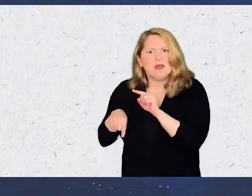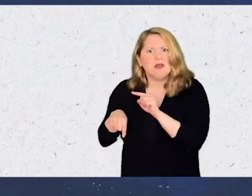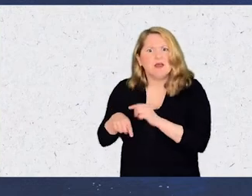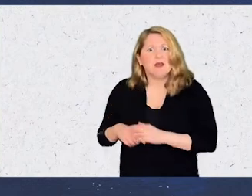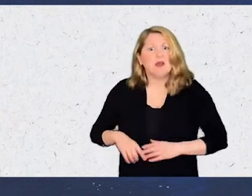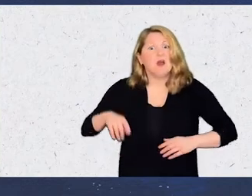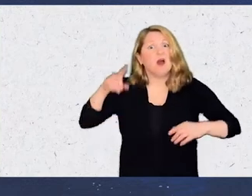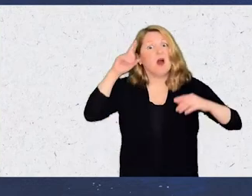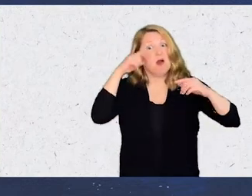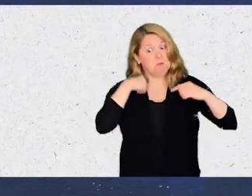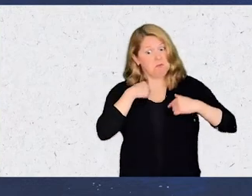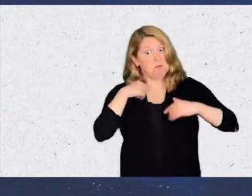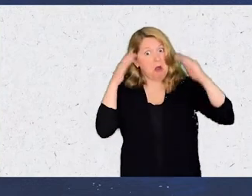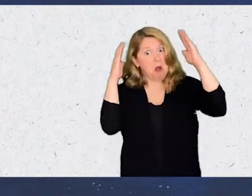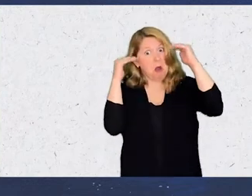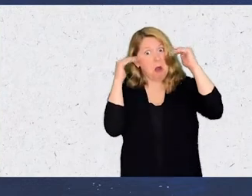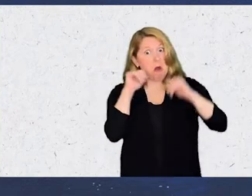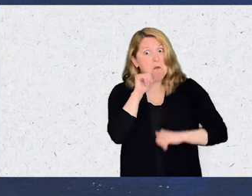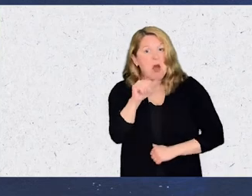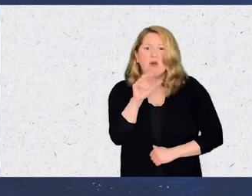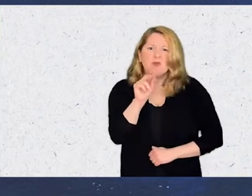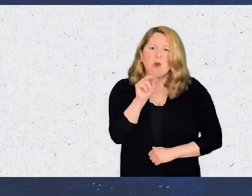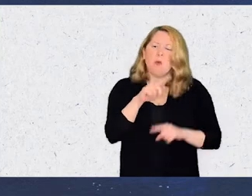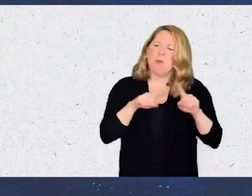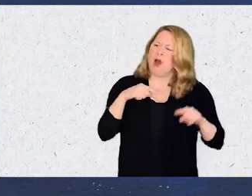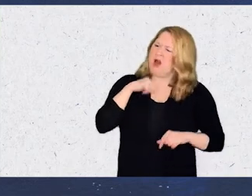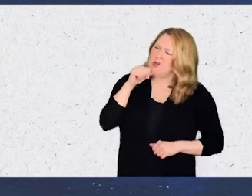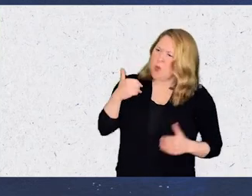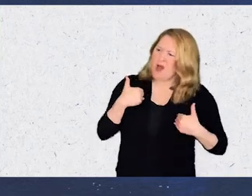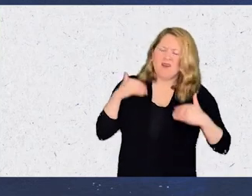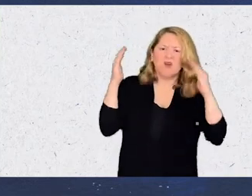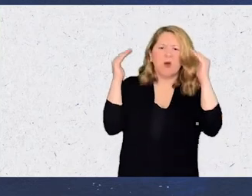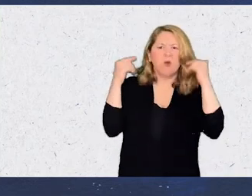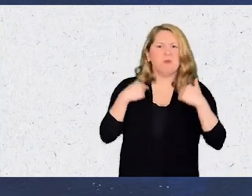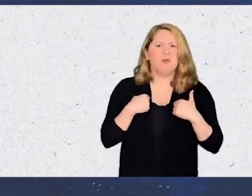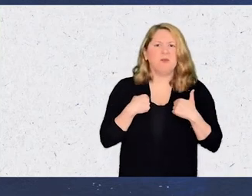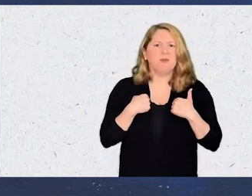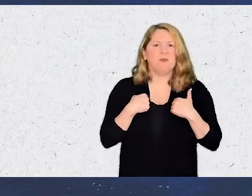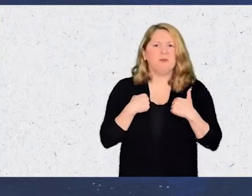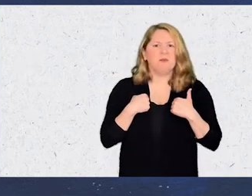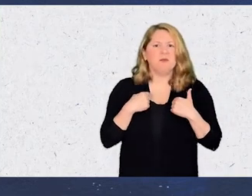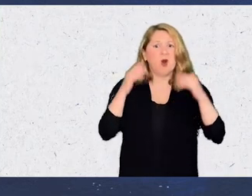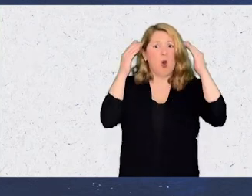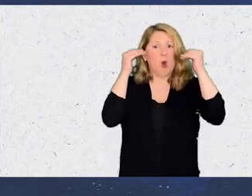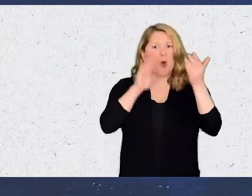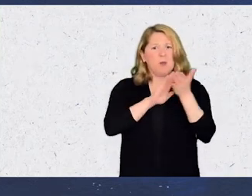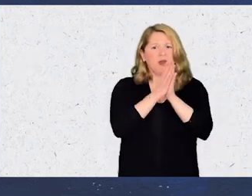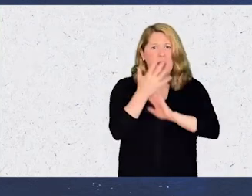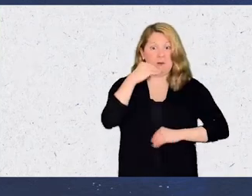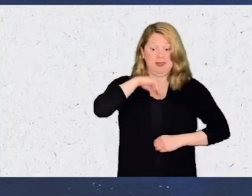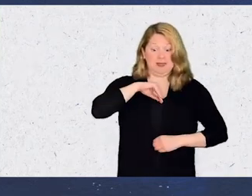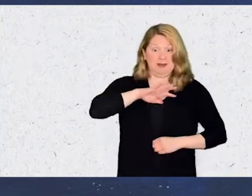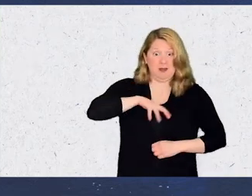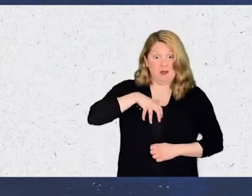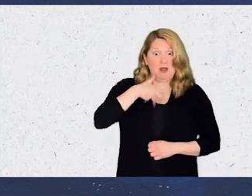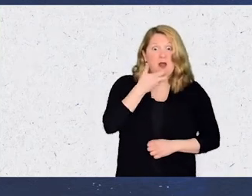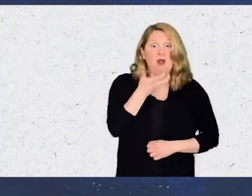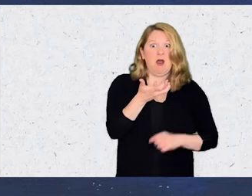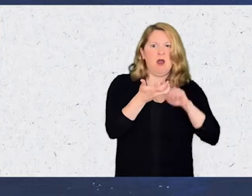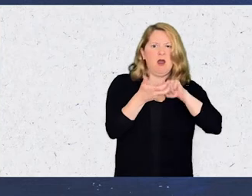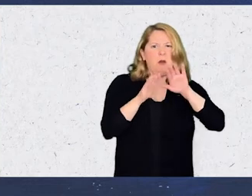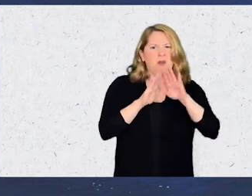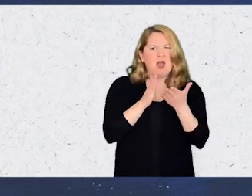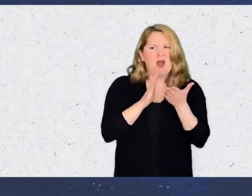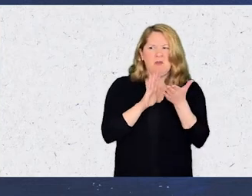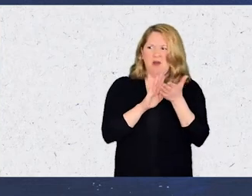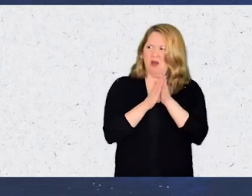I am not hopeless, yet I do not have hope. Hope turned inside out and became stained